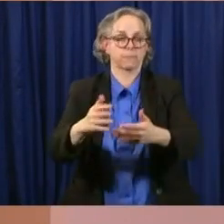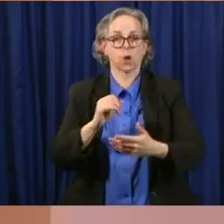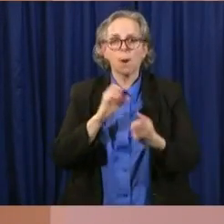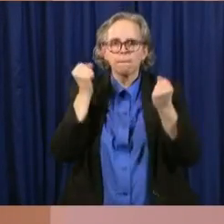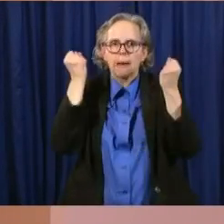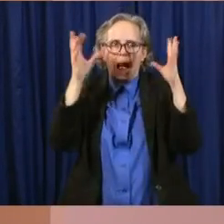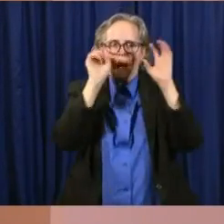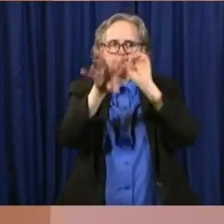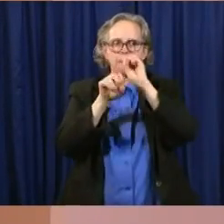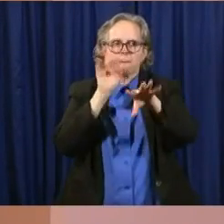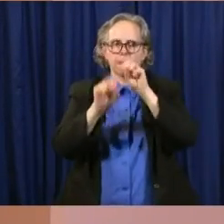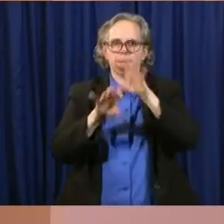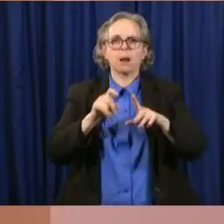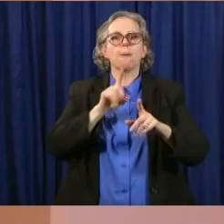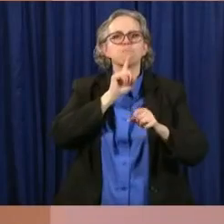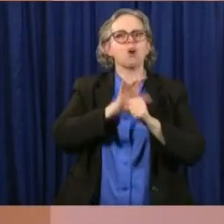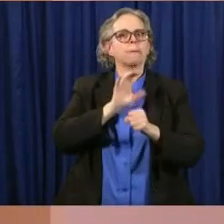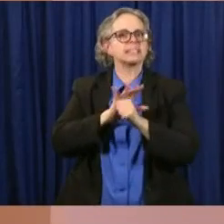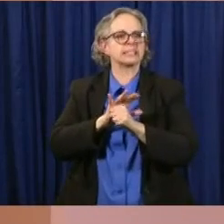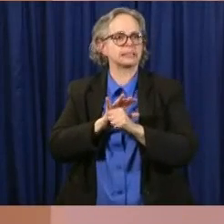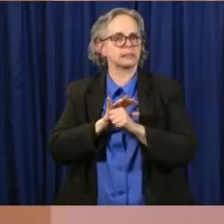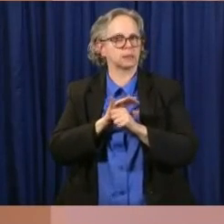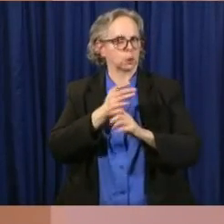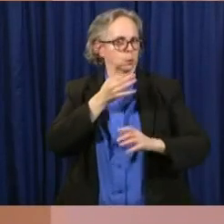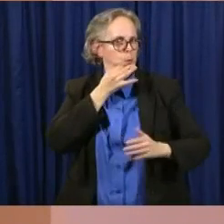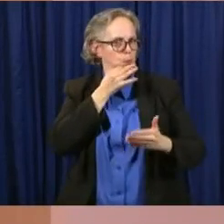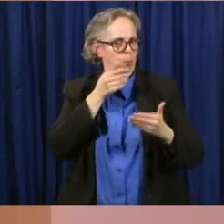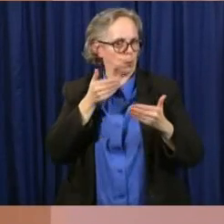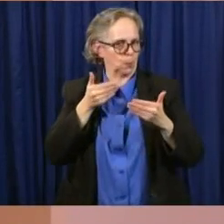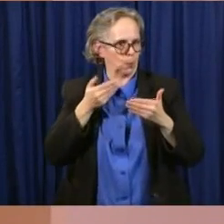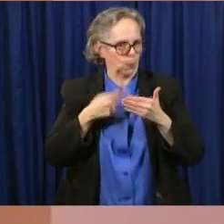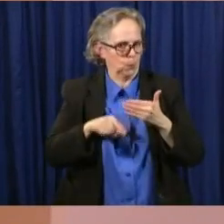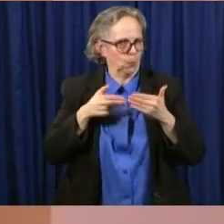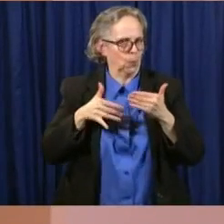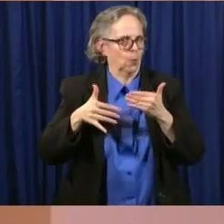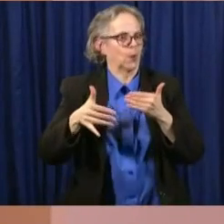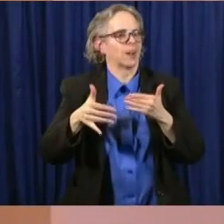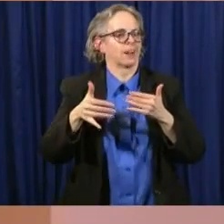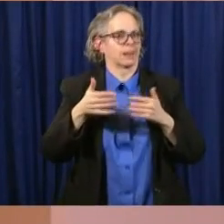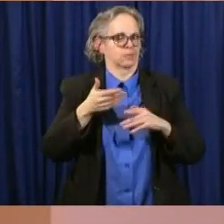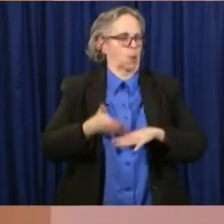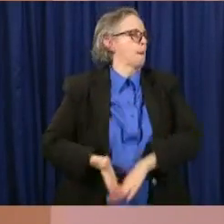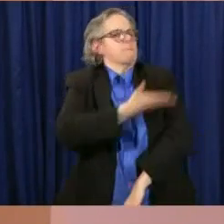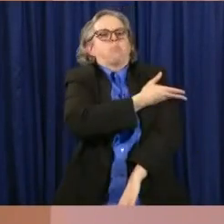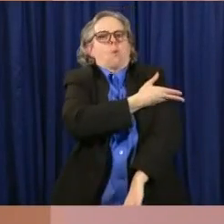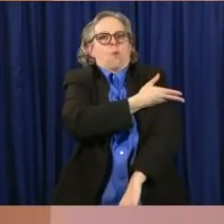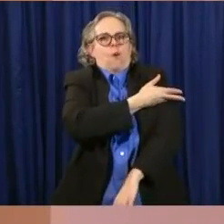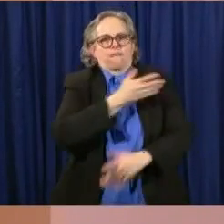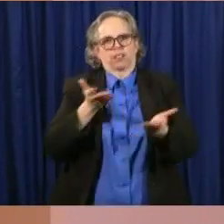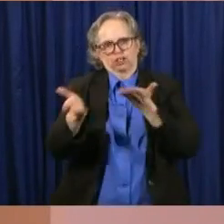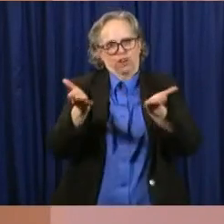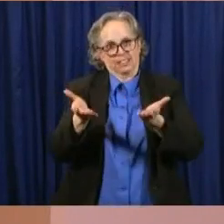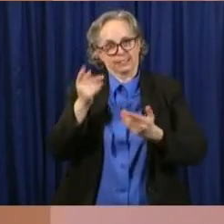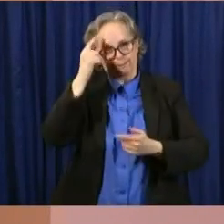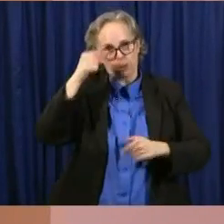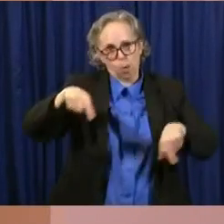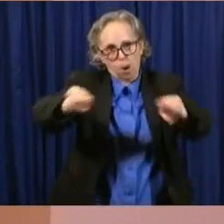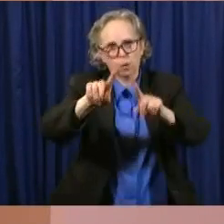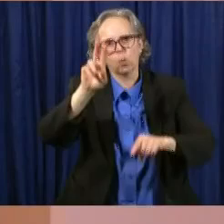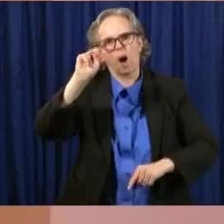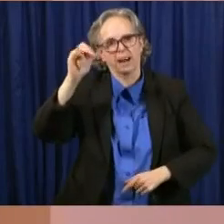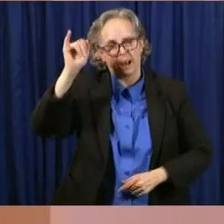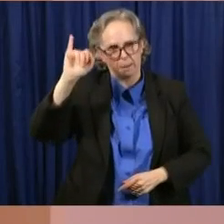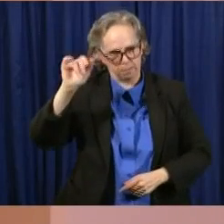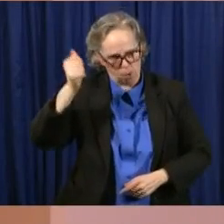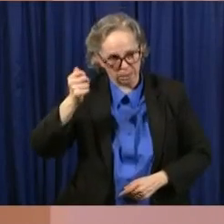on the way to continue to, to continue to improve the service. I guess the message is, is that they are, that we, and they